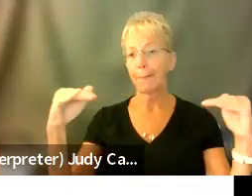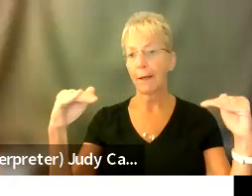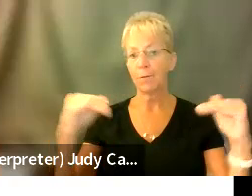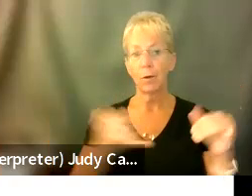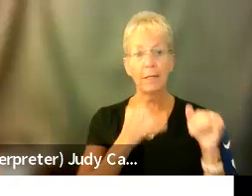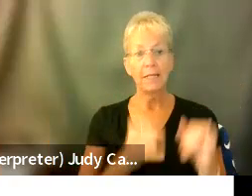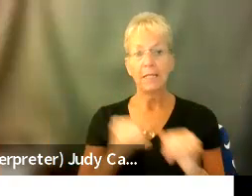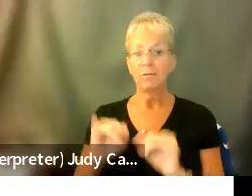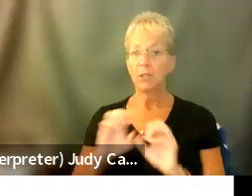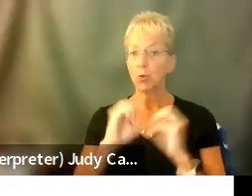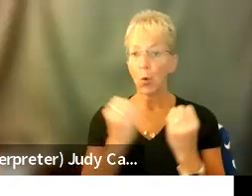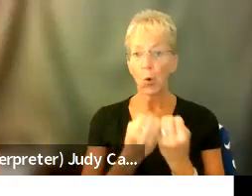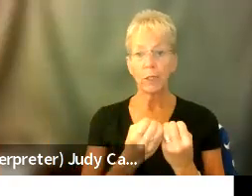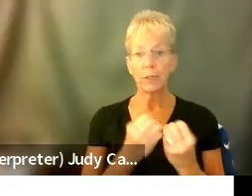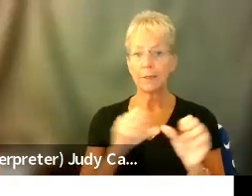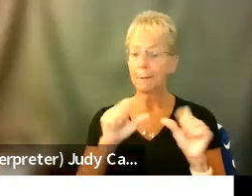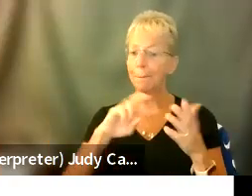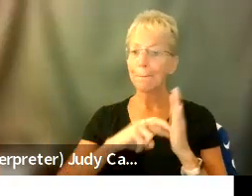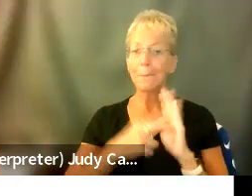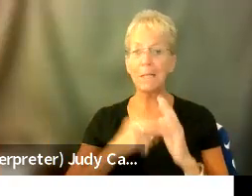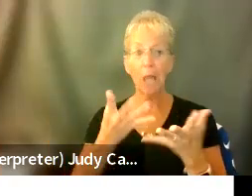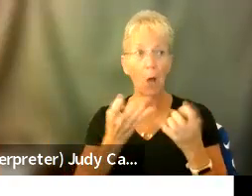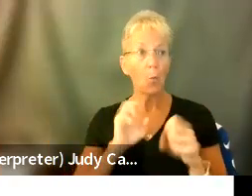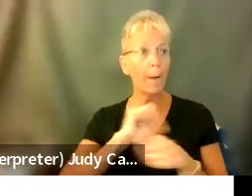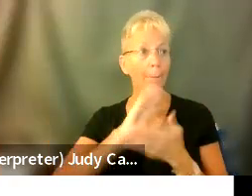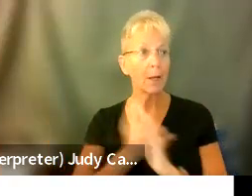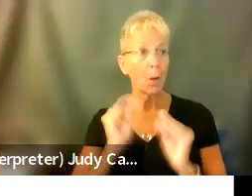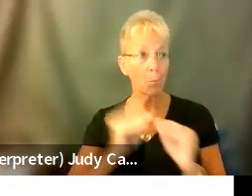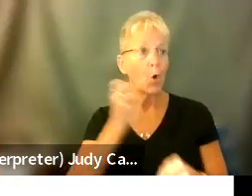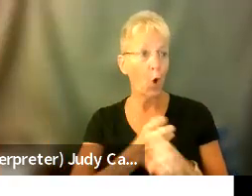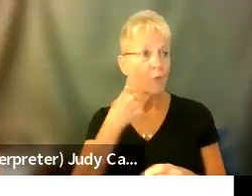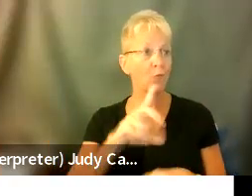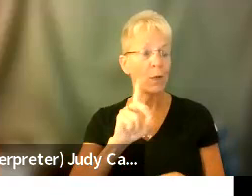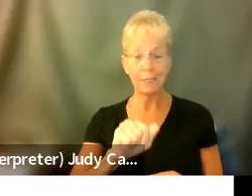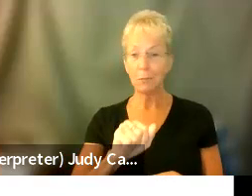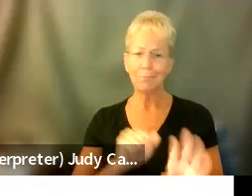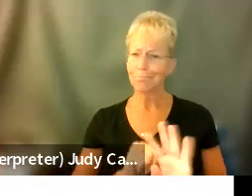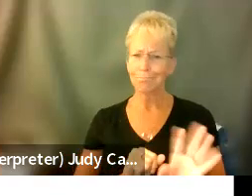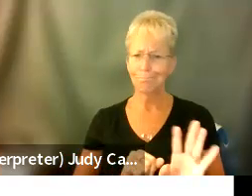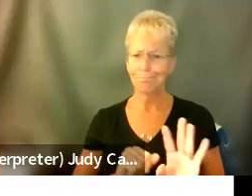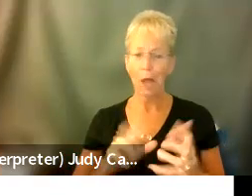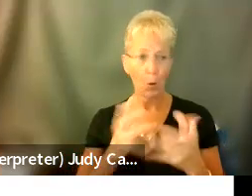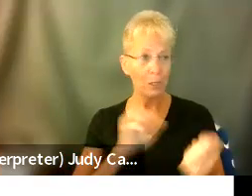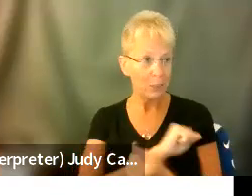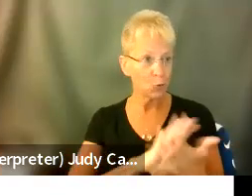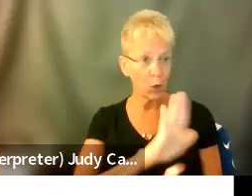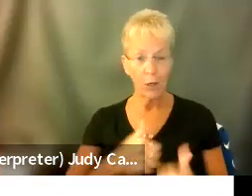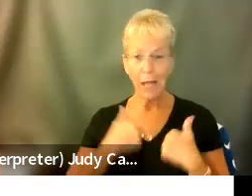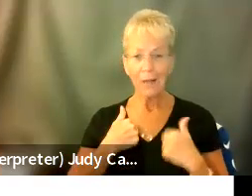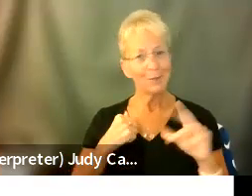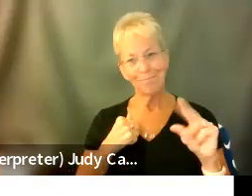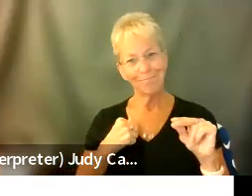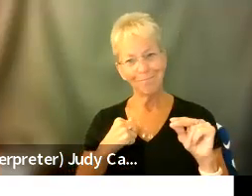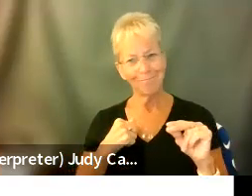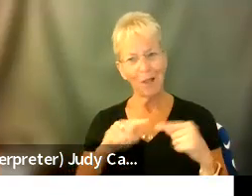or organization sets out to make it harder for people with disabilities or to destroy their lives. In fact, quite the opposite.